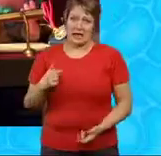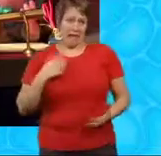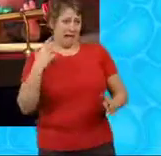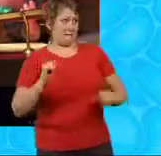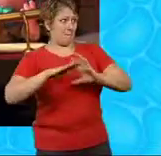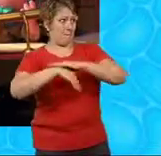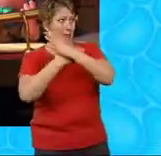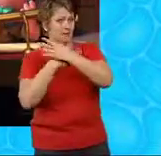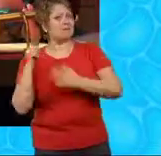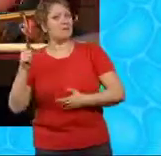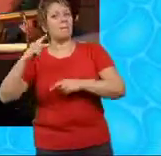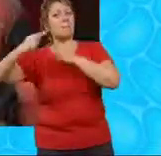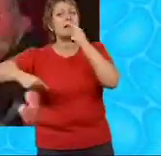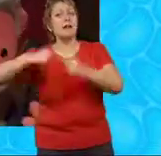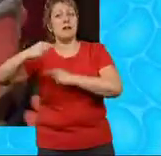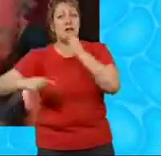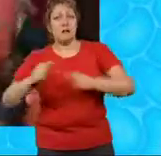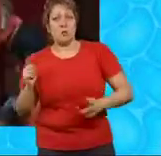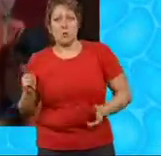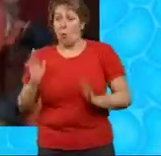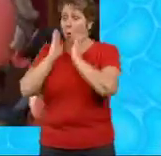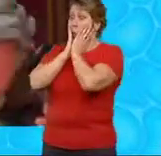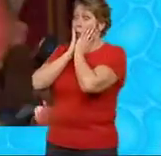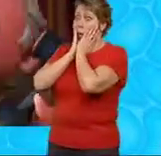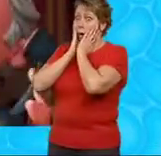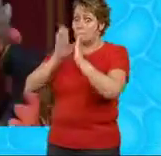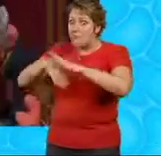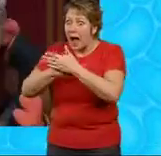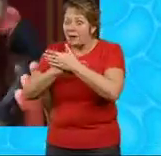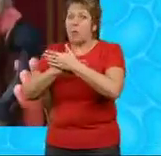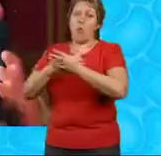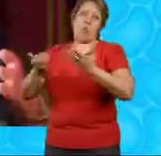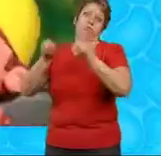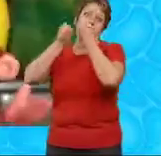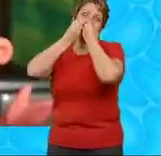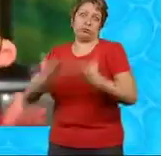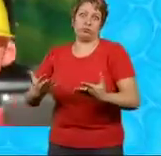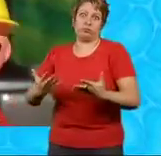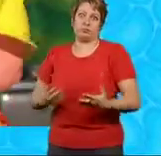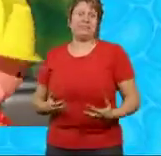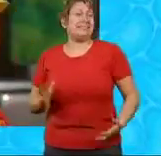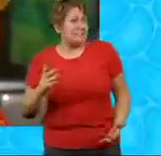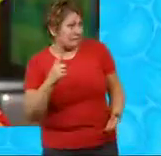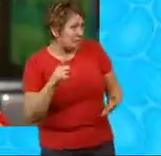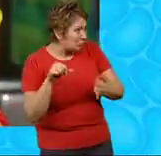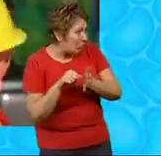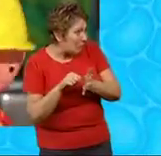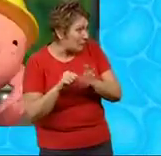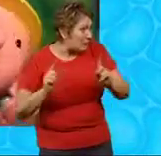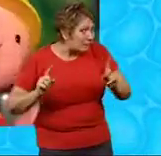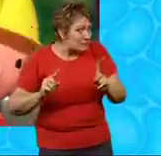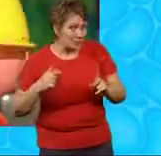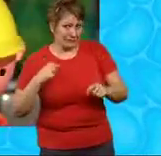roosting in the watermill in Sunflower Valley Oh, that's wonderful I was wondering if this might be a problem